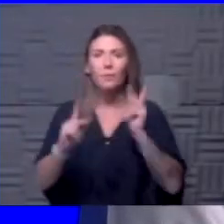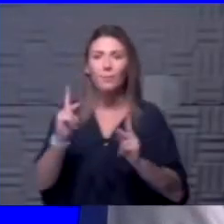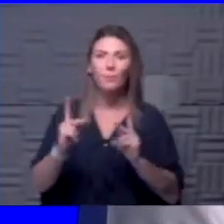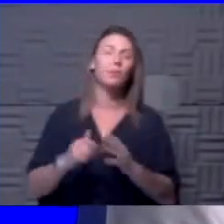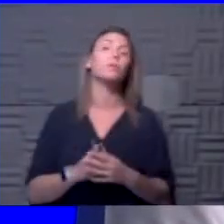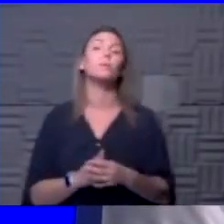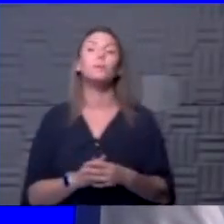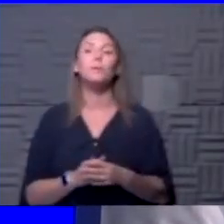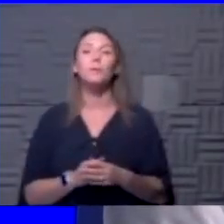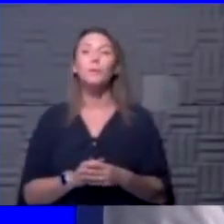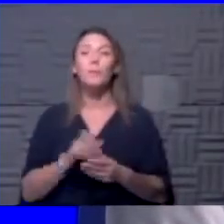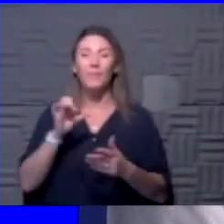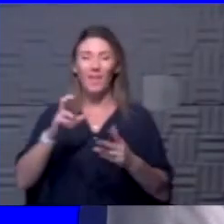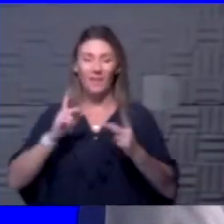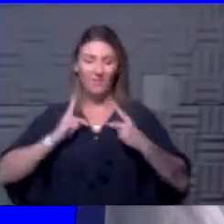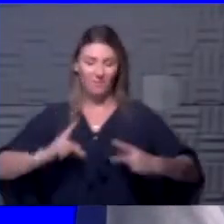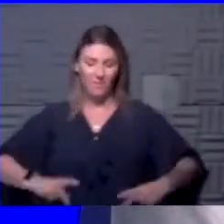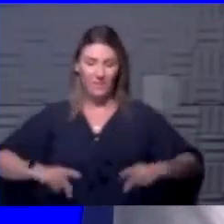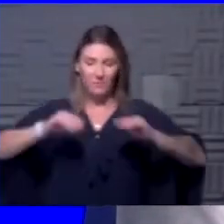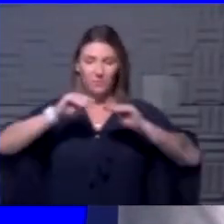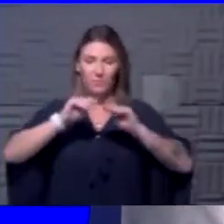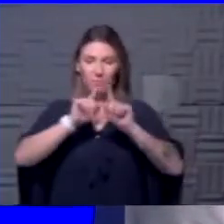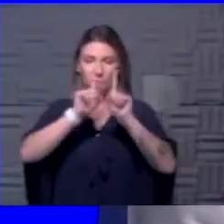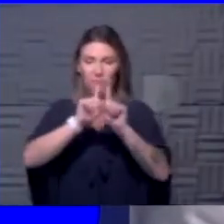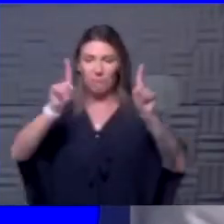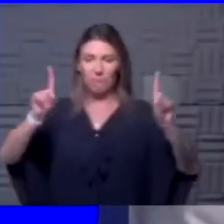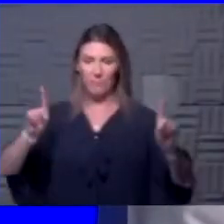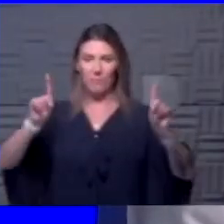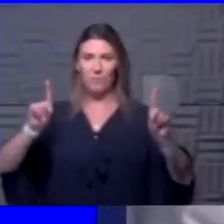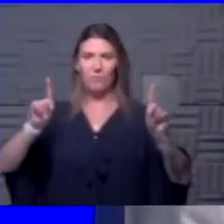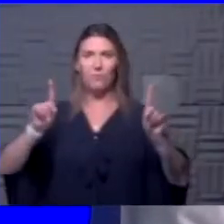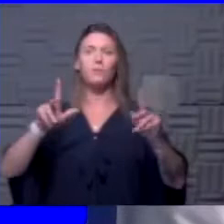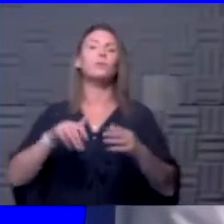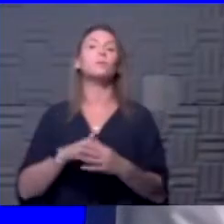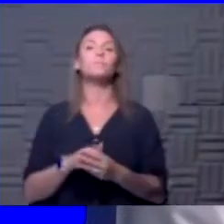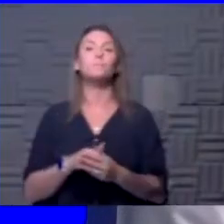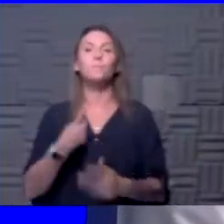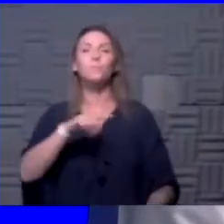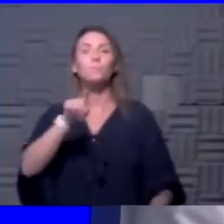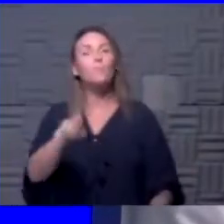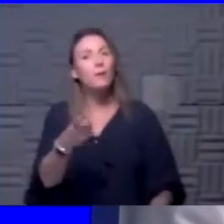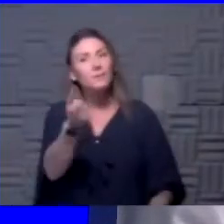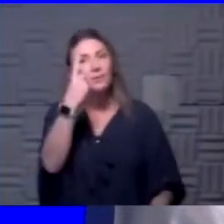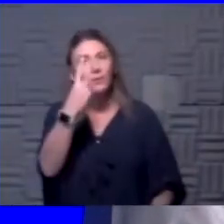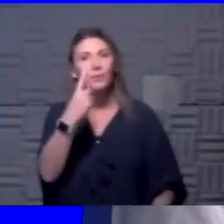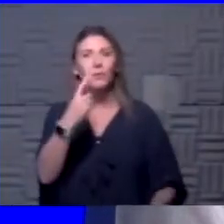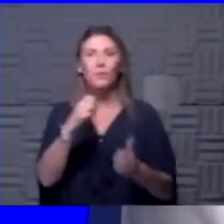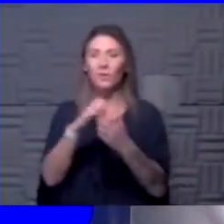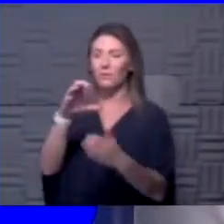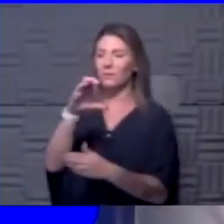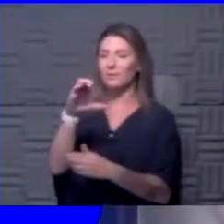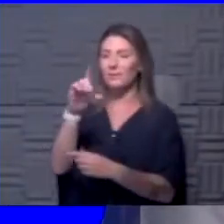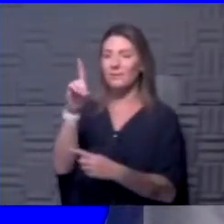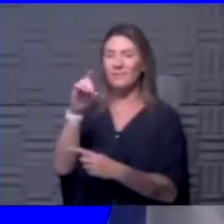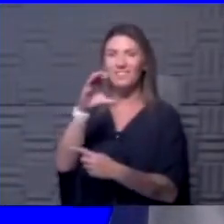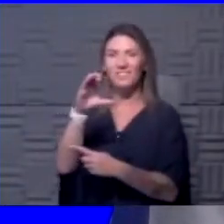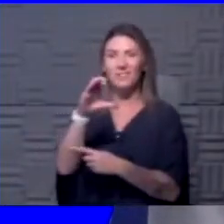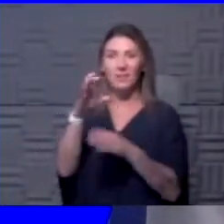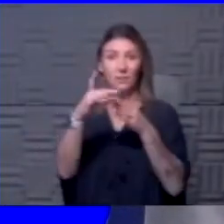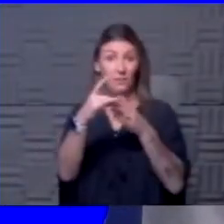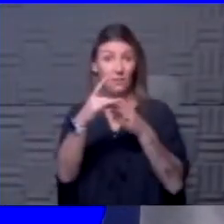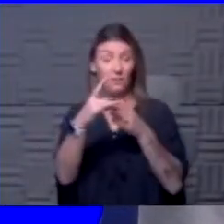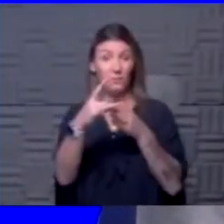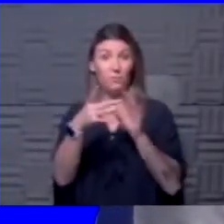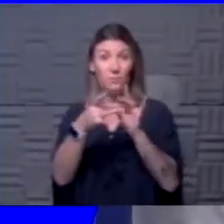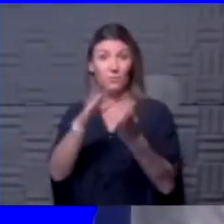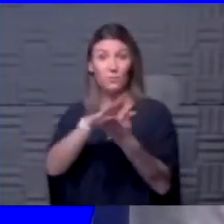that physical spread out. You know, we have to understand that even on the CDC guidance for school openings,